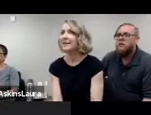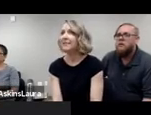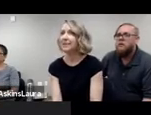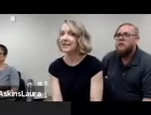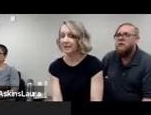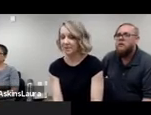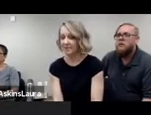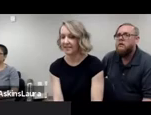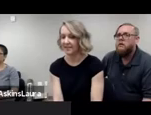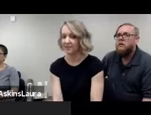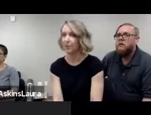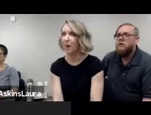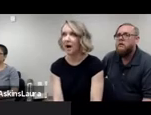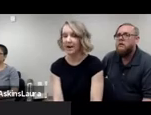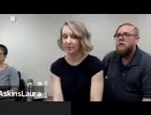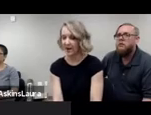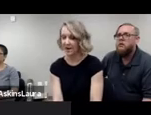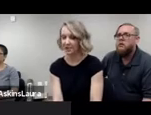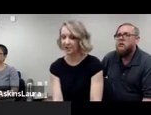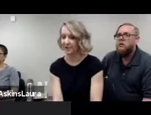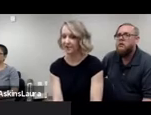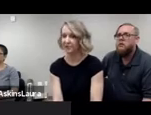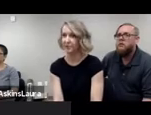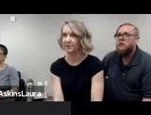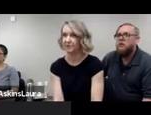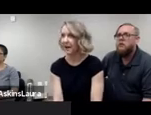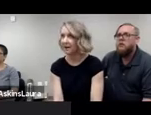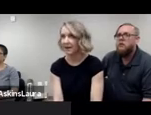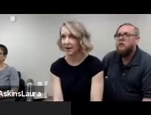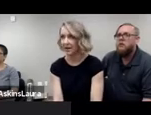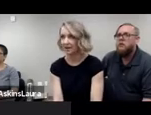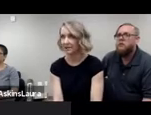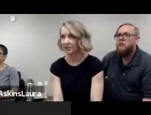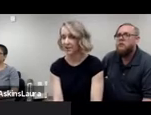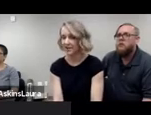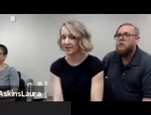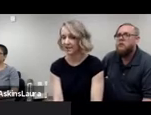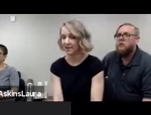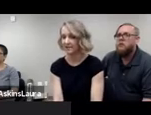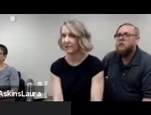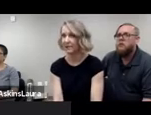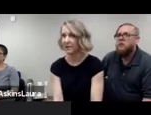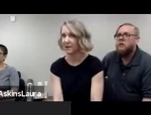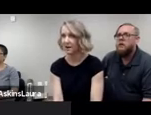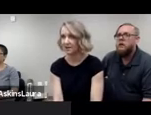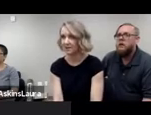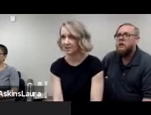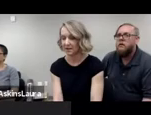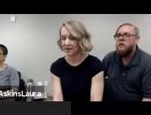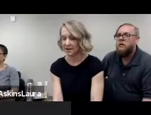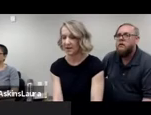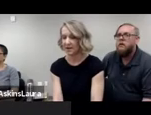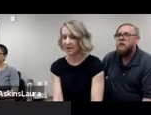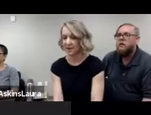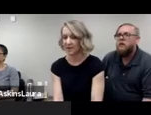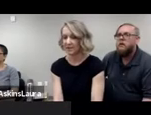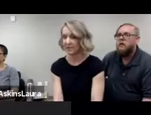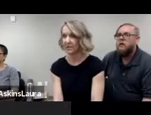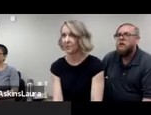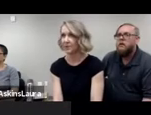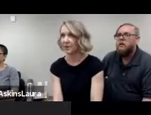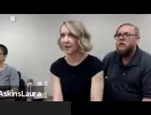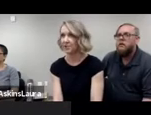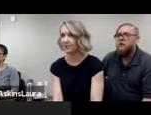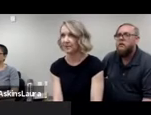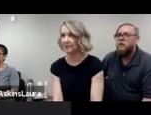And deaf really encompasses a wide range of individuals with varying degrees of hearing loss and hearing